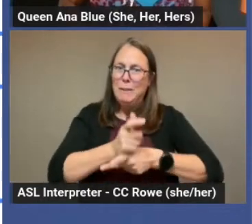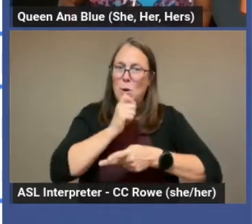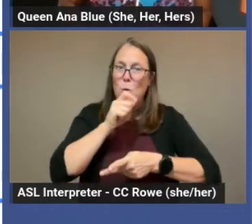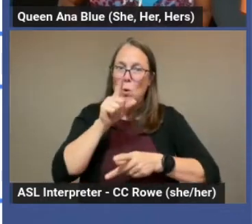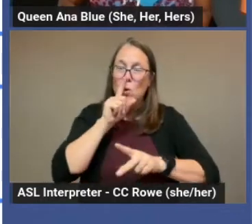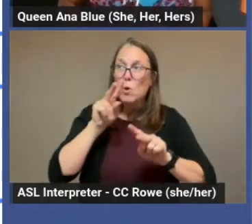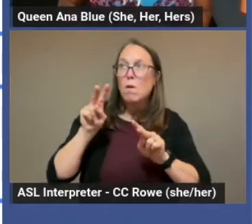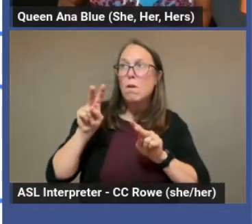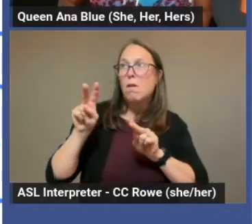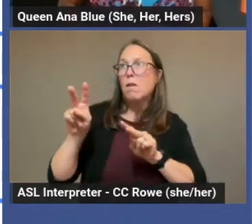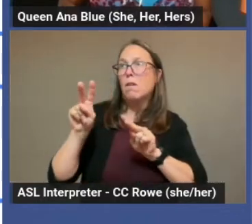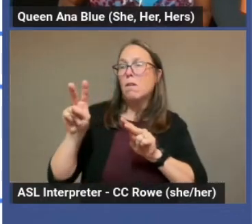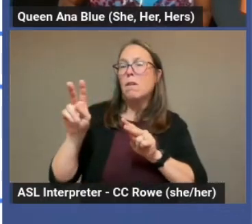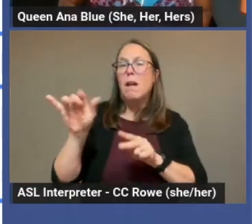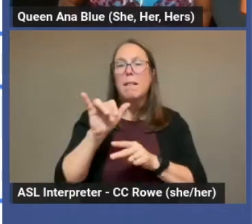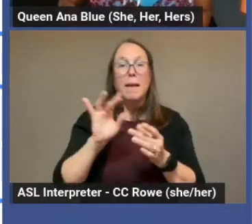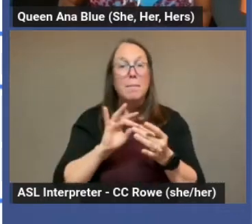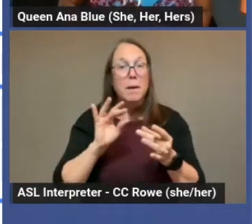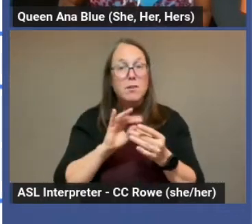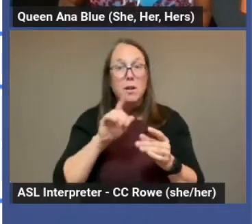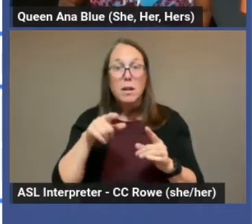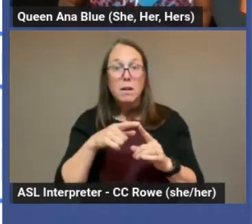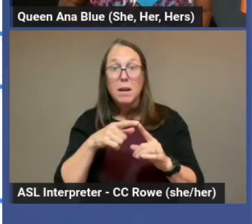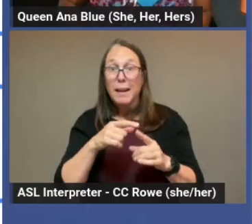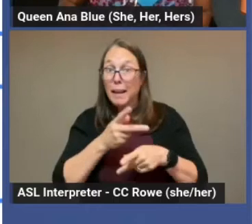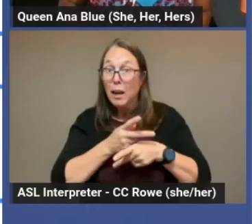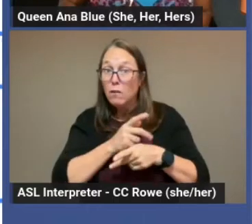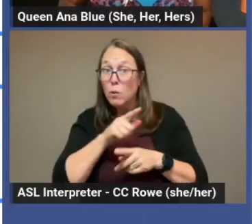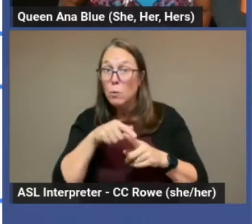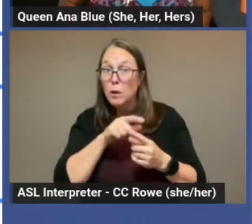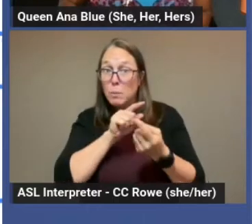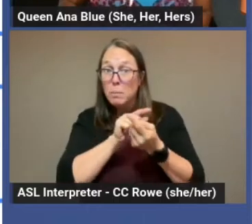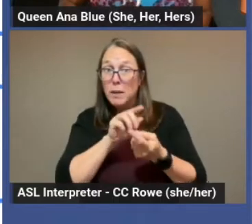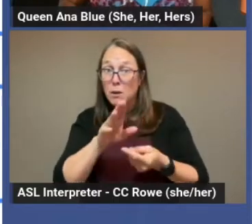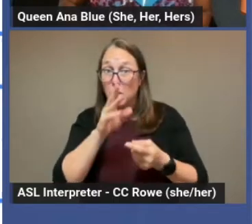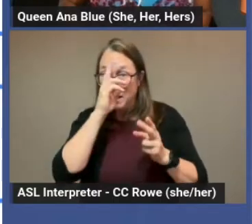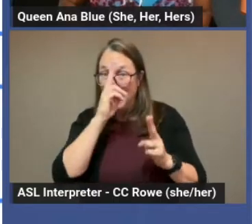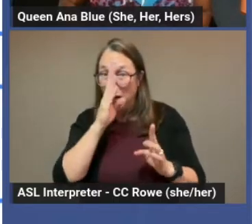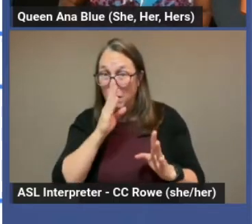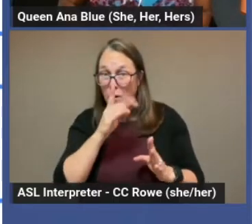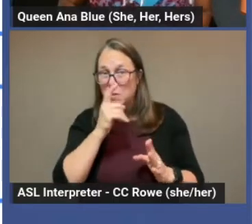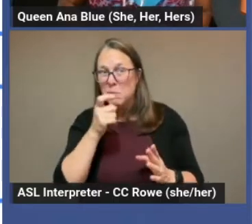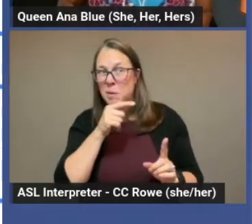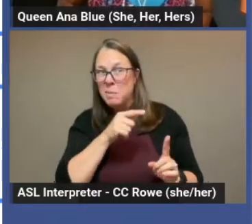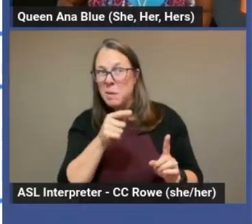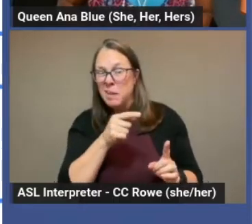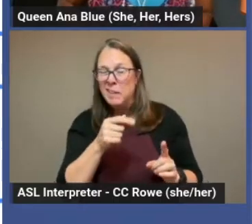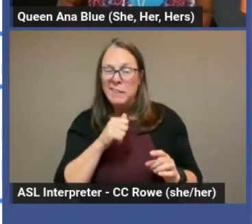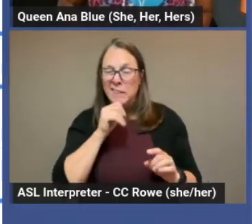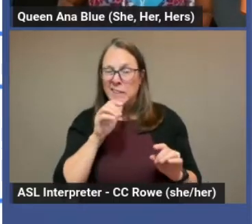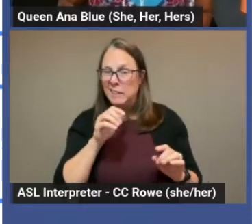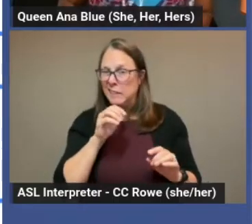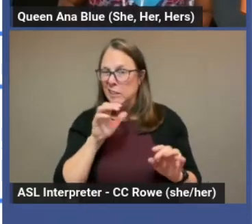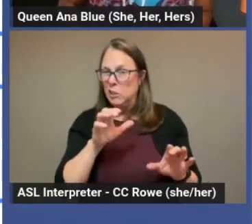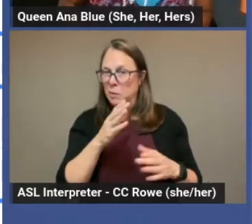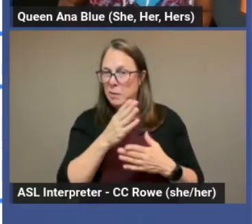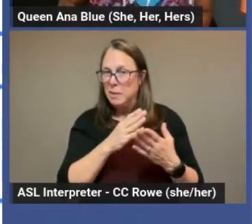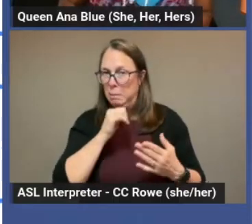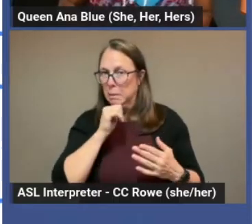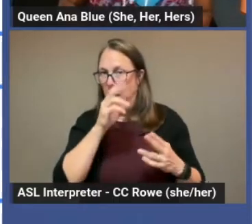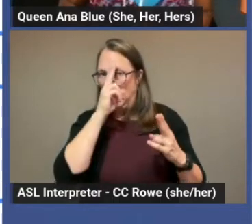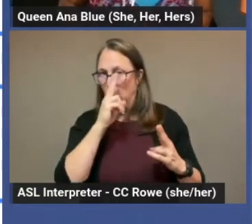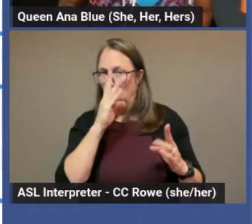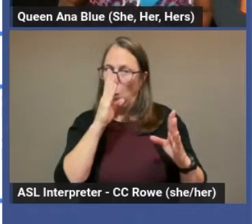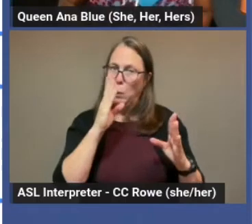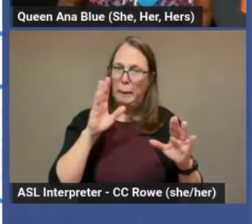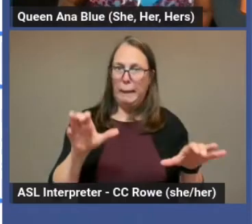to. Kind of like that saying, be careful when you meet your heroes, because your heroes might be doing some unheroic acts or say some unheroic